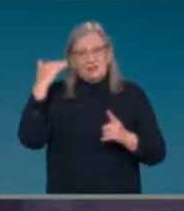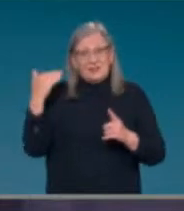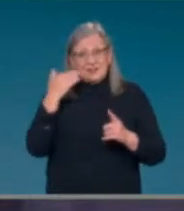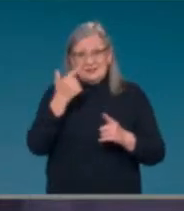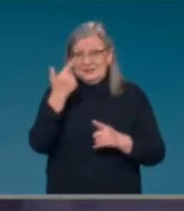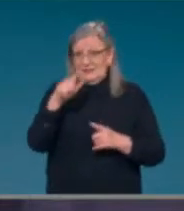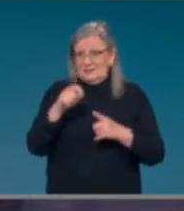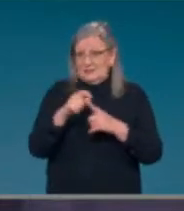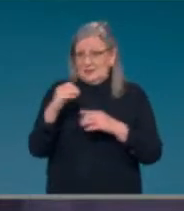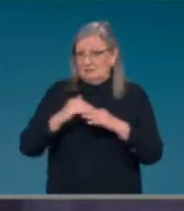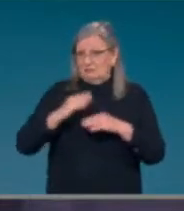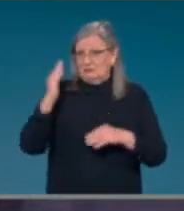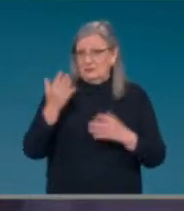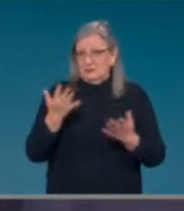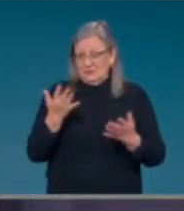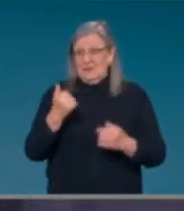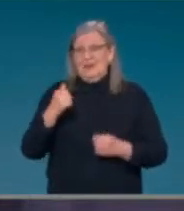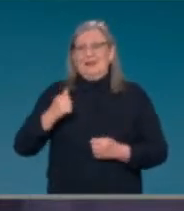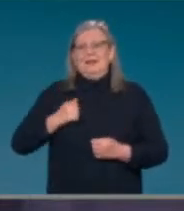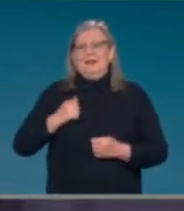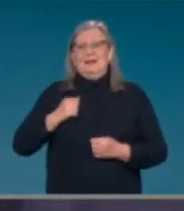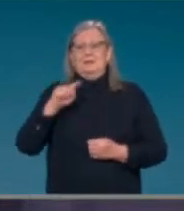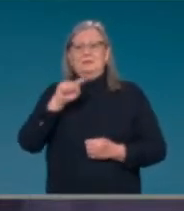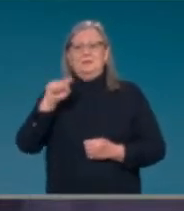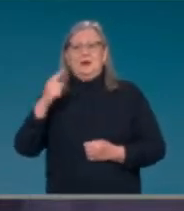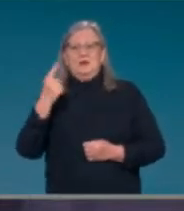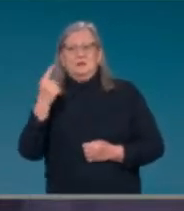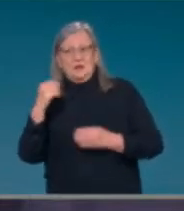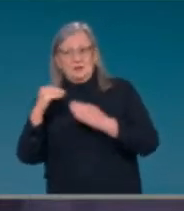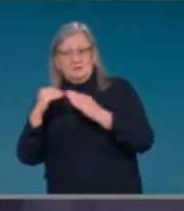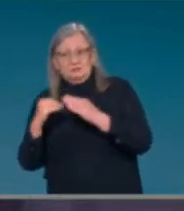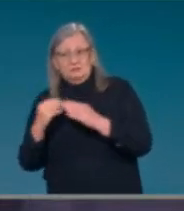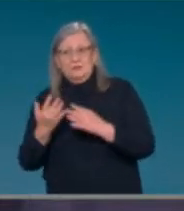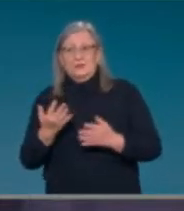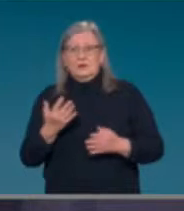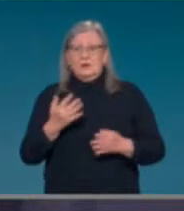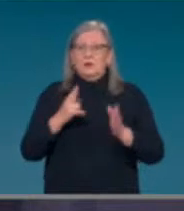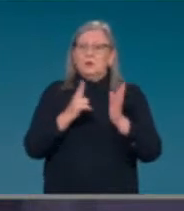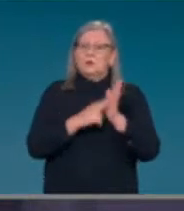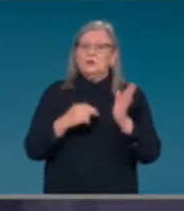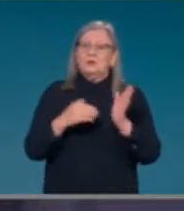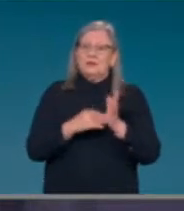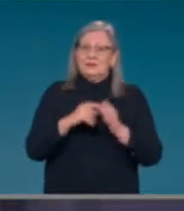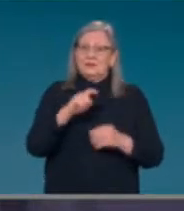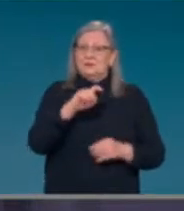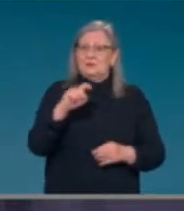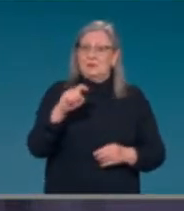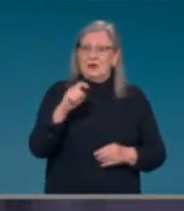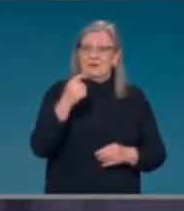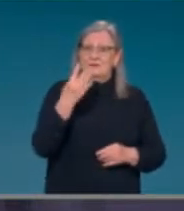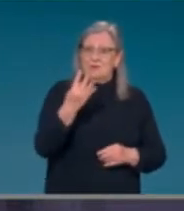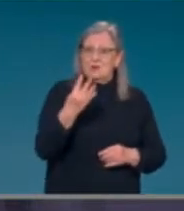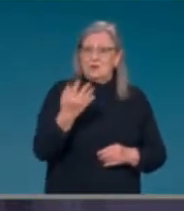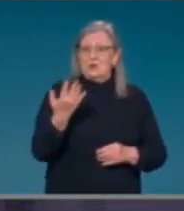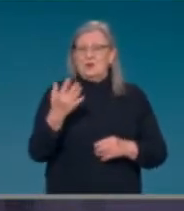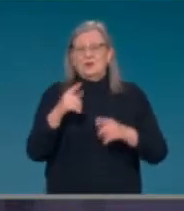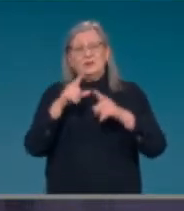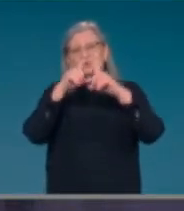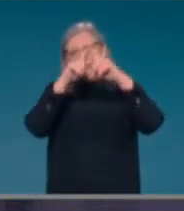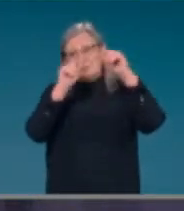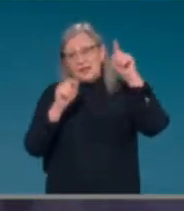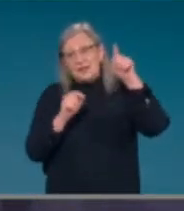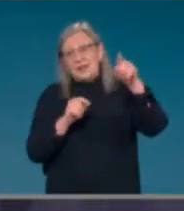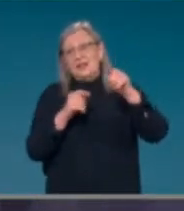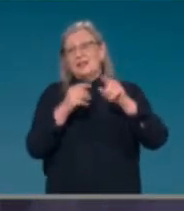1% decrease since 2005, New Zealand minus 4. Um, you have Japan and the US about 7 and 13, I believe.